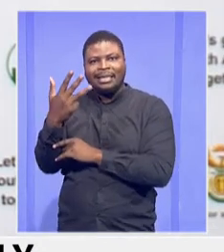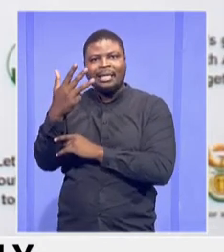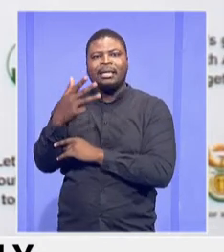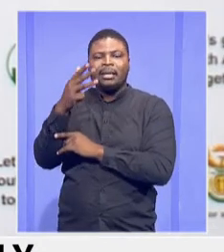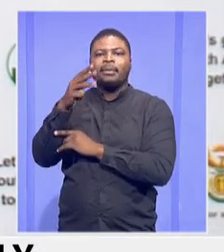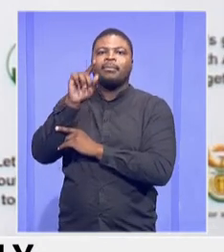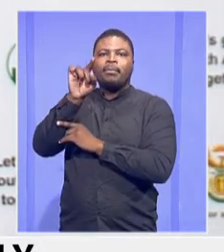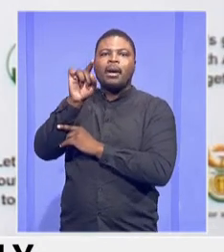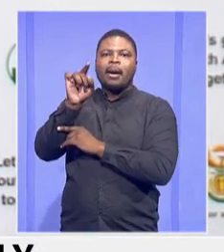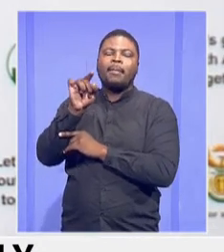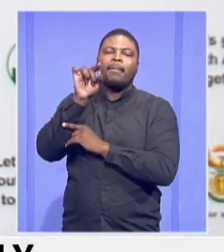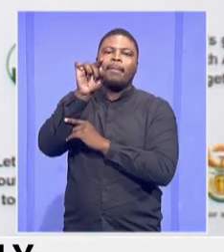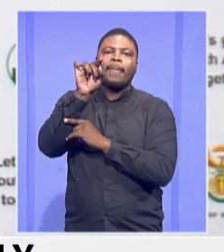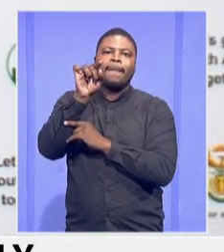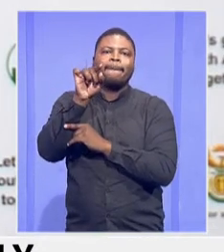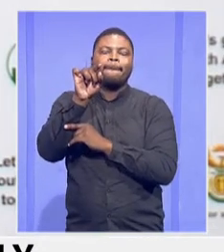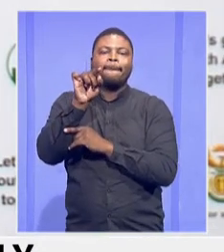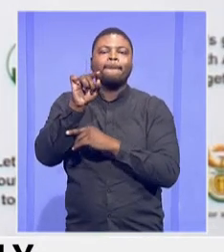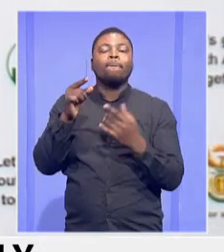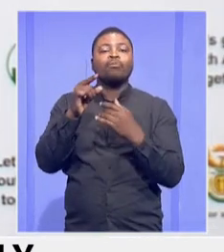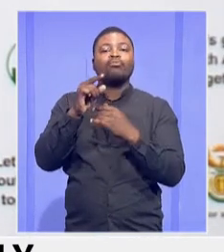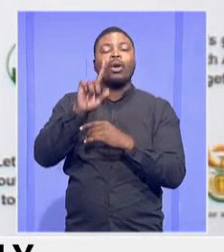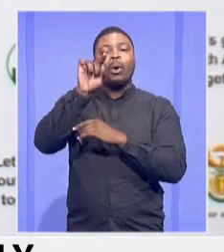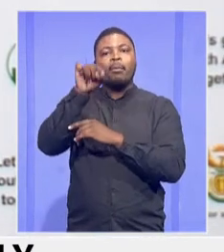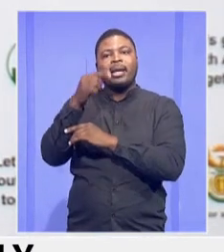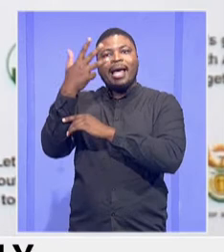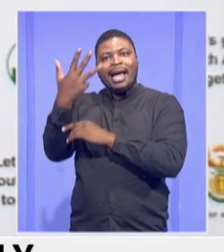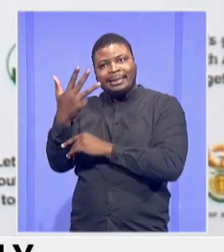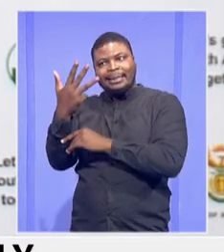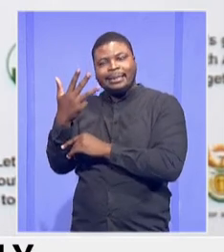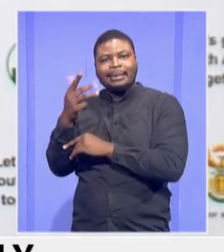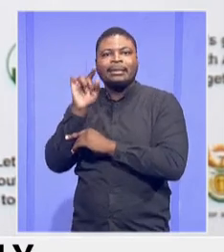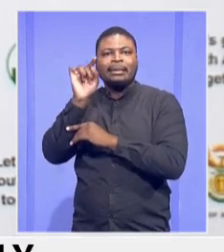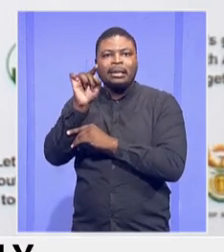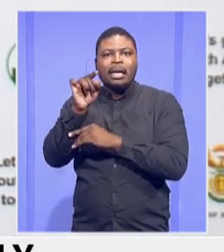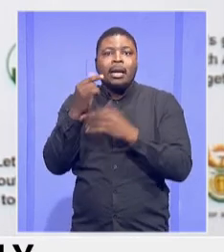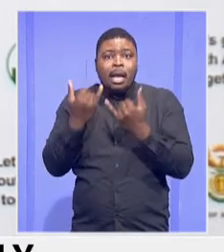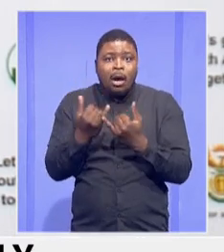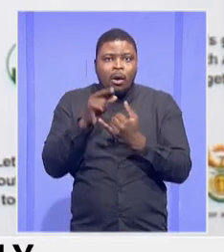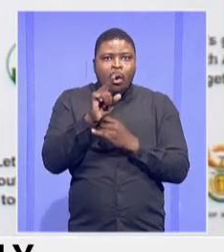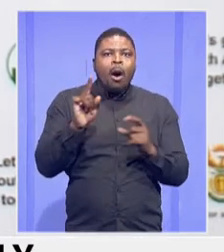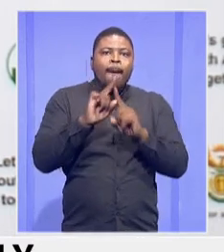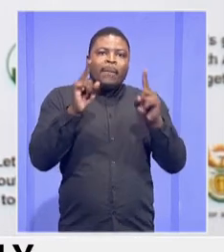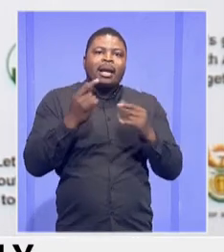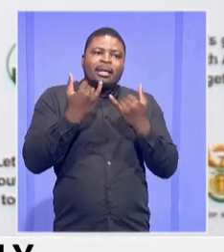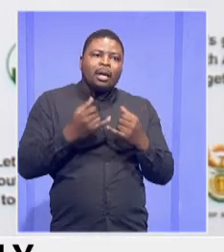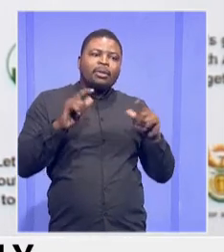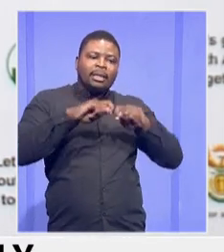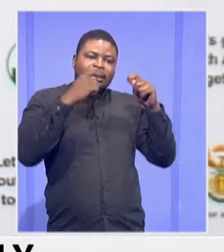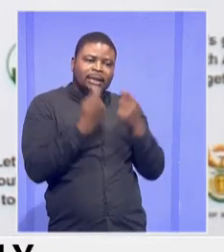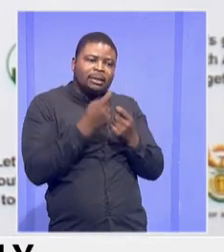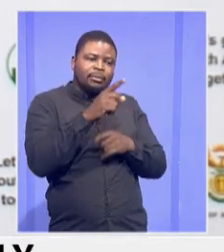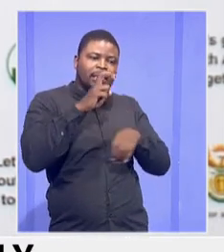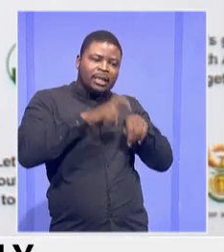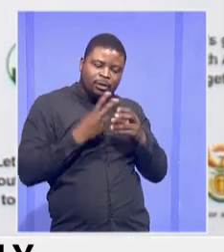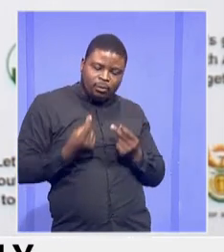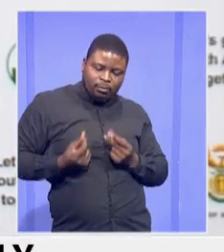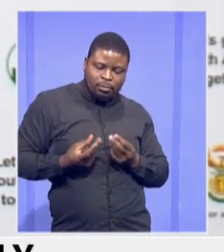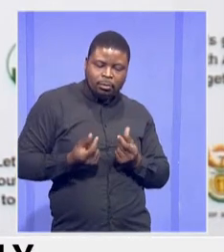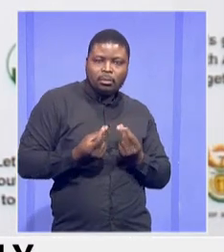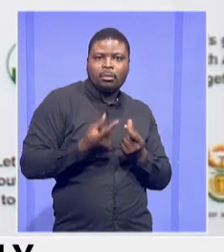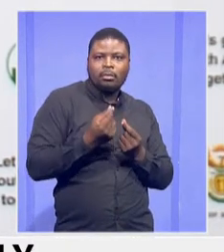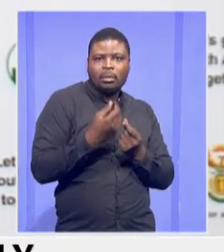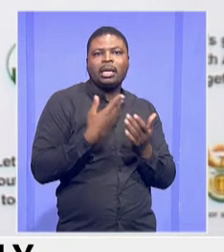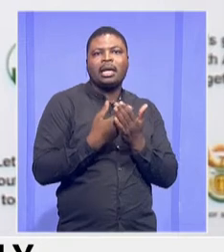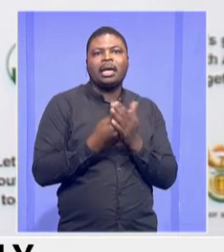and work almost 24 hours to capture the invoices that are outside. So that come the end of the financial year, nothing